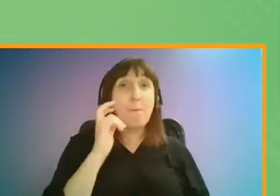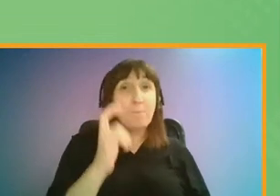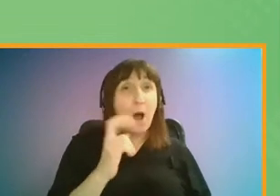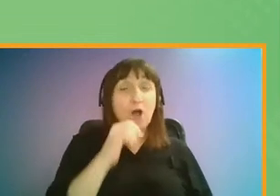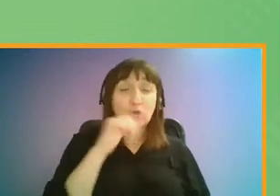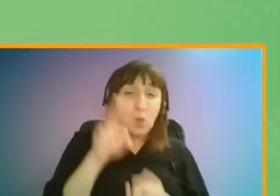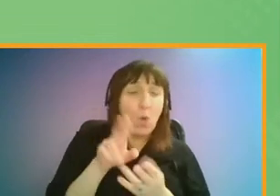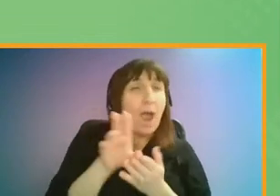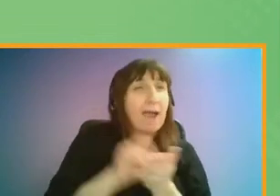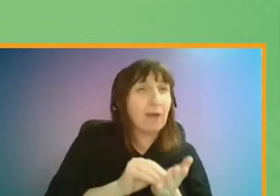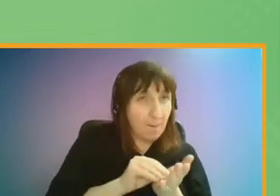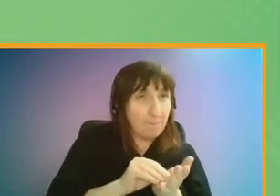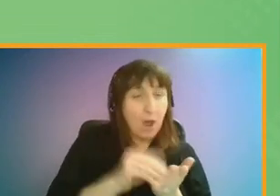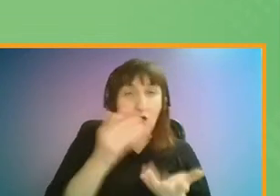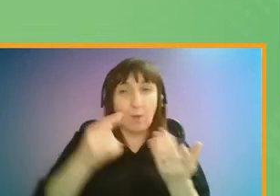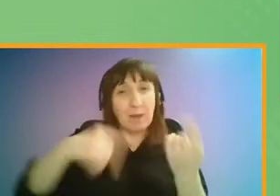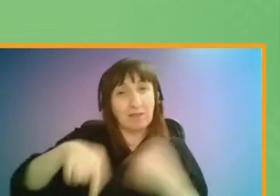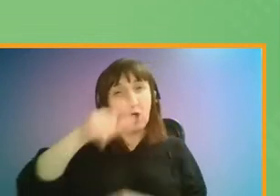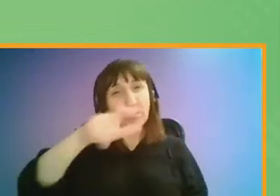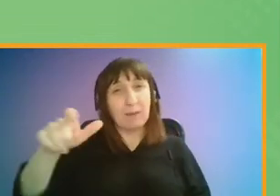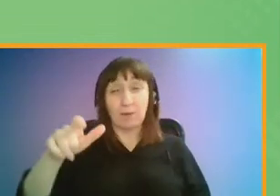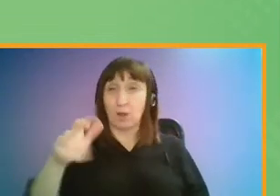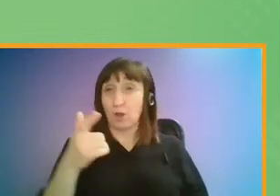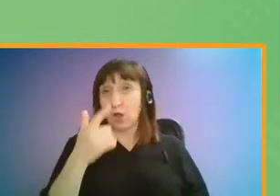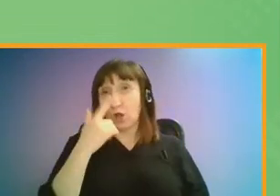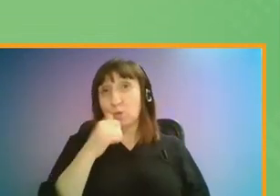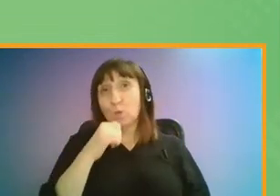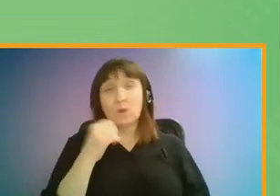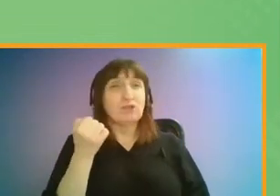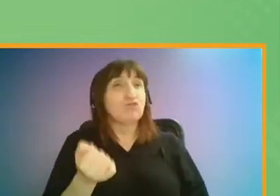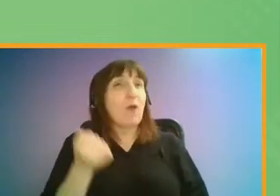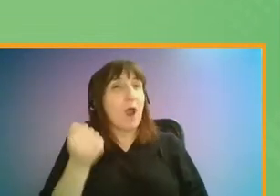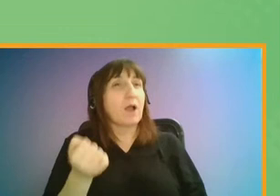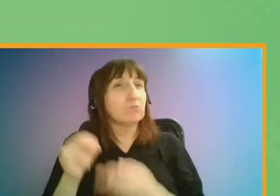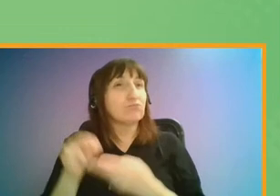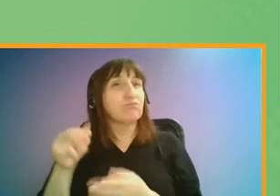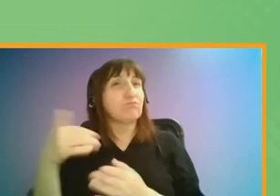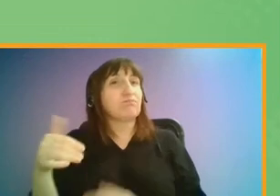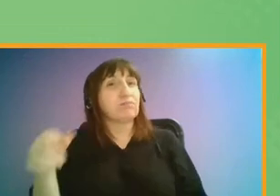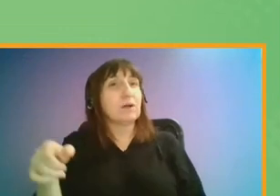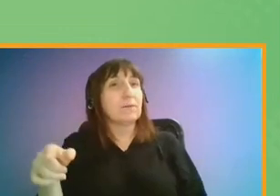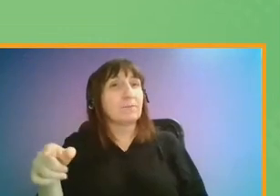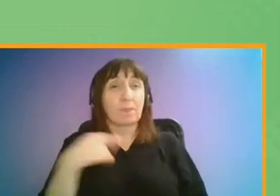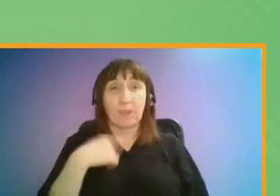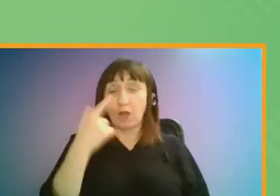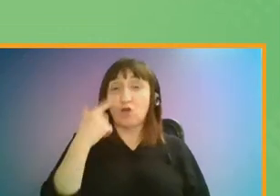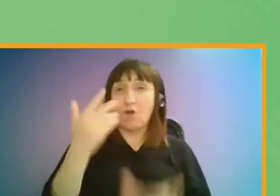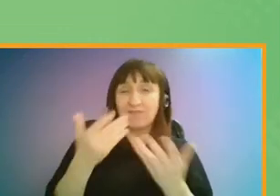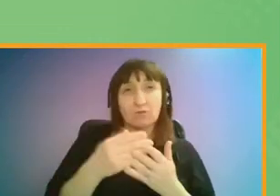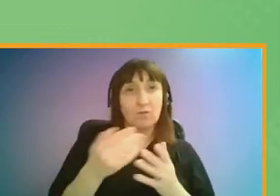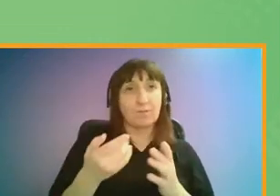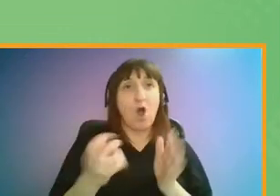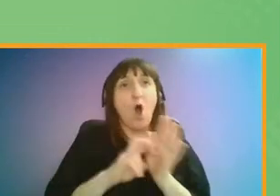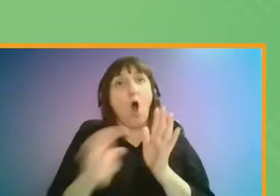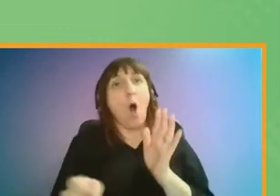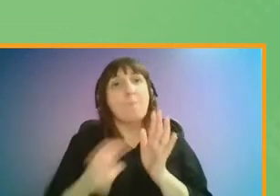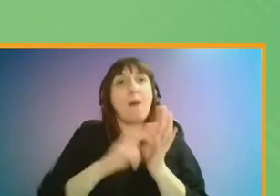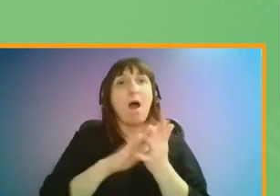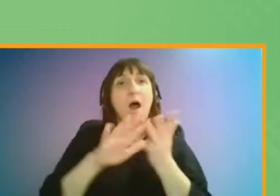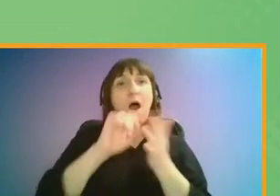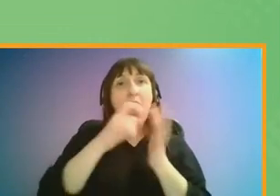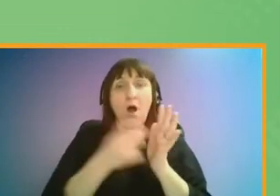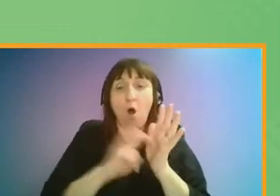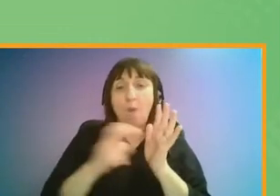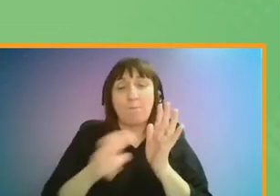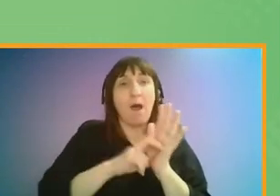be on lower incomes compared to those who for instance use the train. Our conversations also highlighted how the hopper fare has been a great help to many